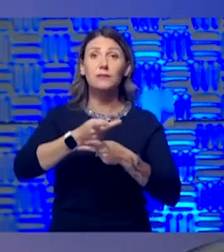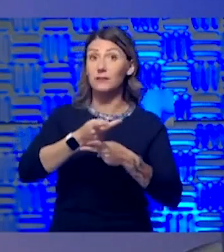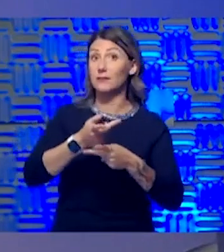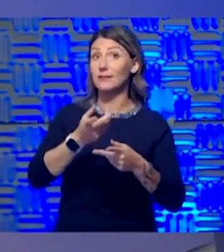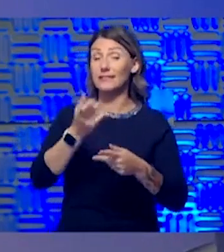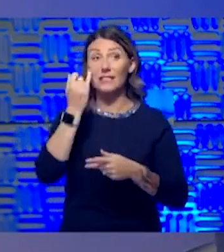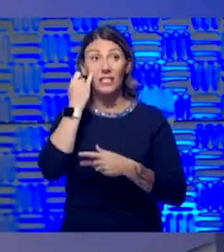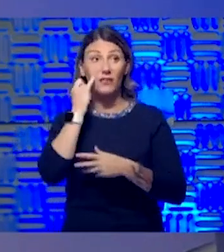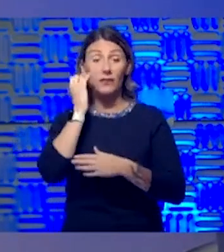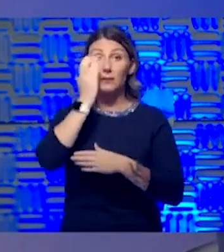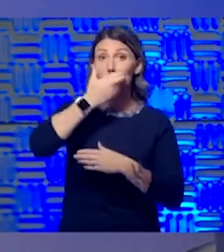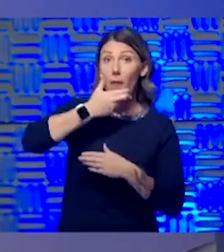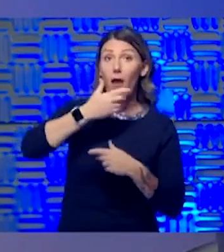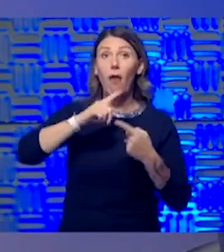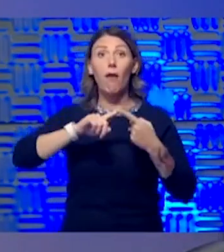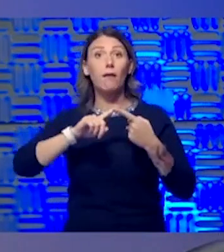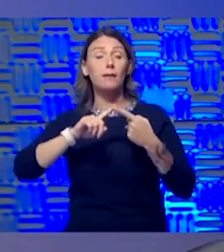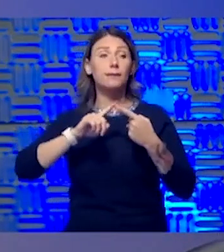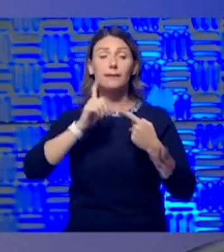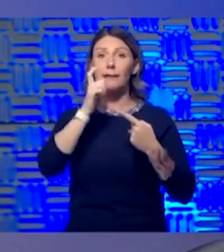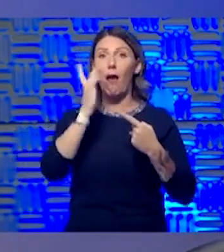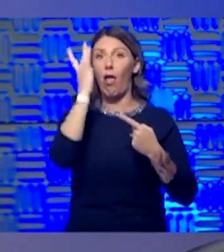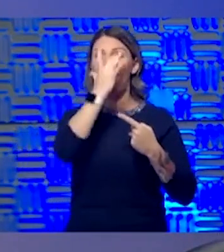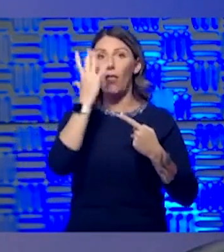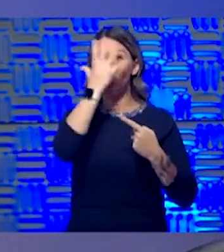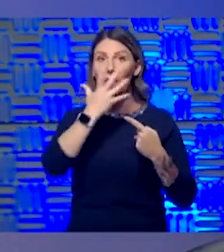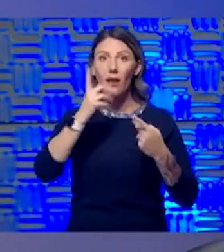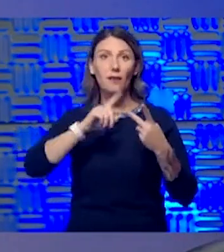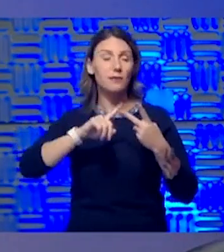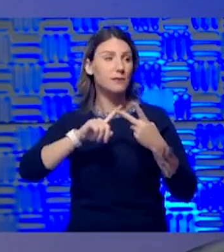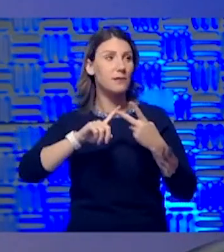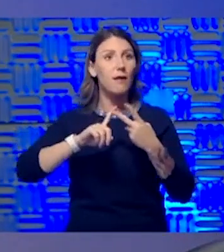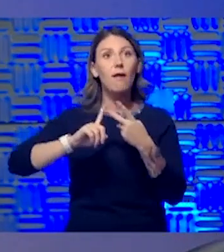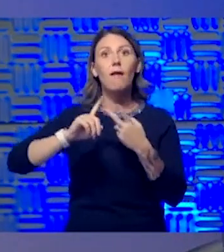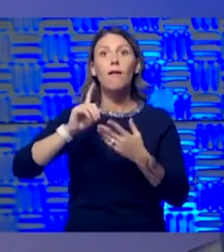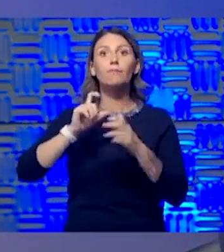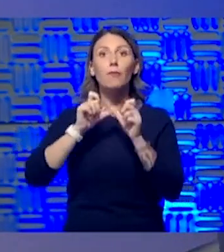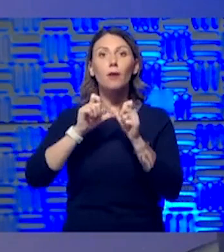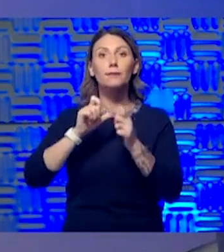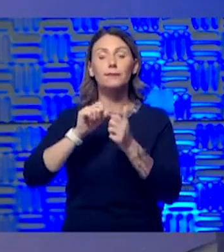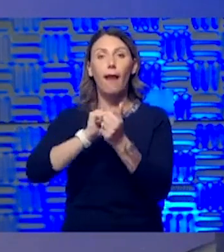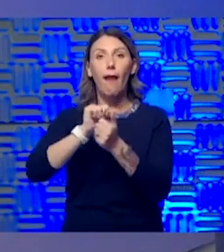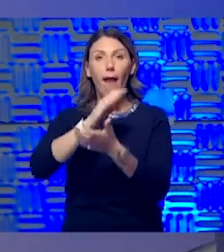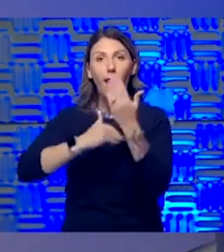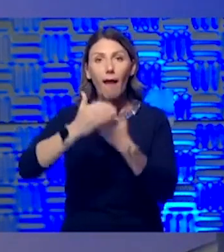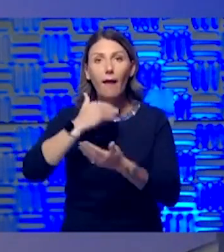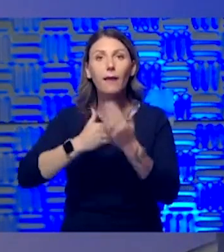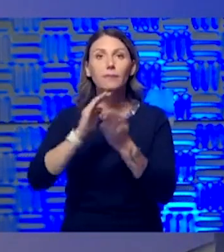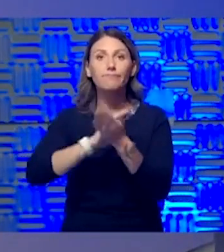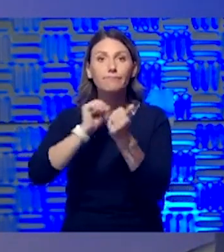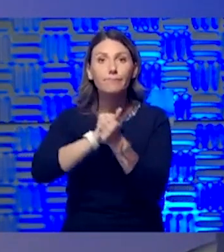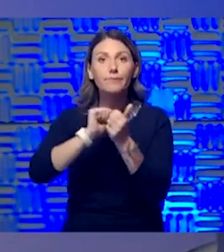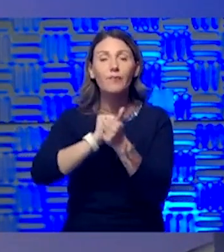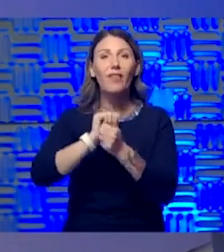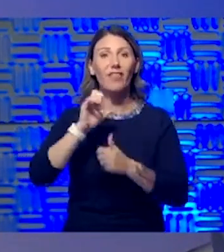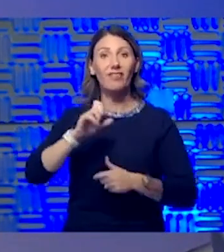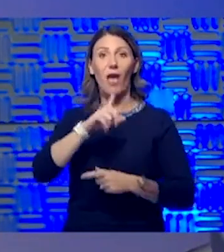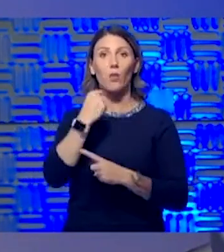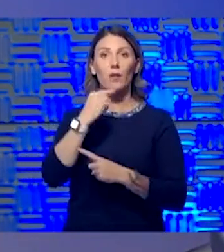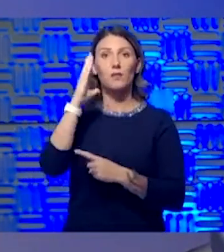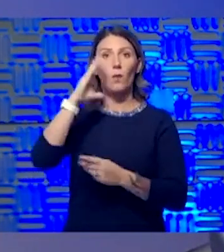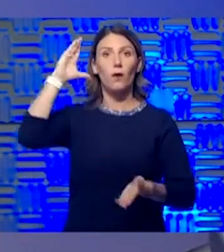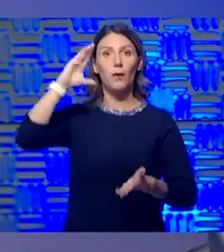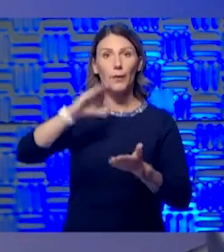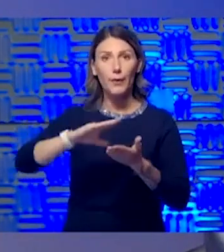if it's not touching your face, if it's frequent hand hygiene, you know, if that person's protecting themselves, that risk goes down. If they're not doing those